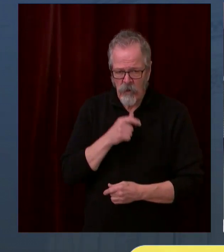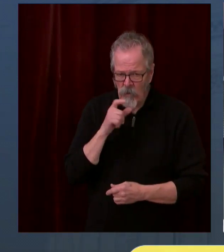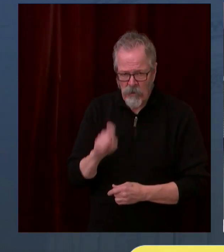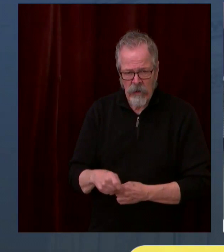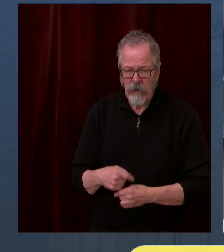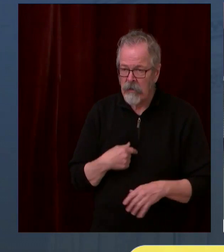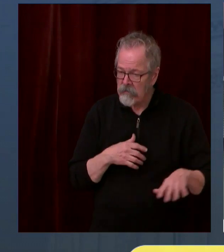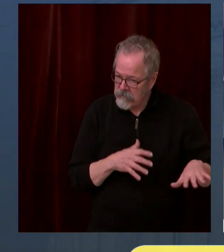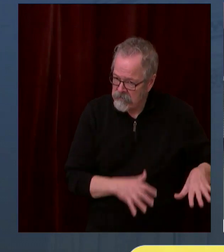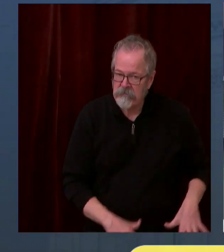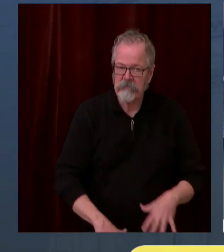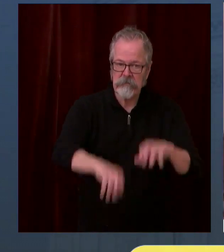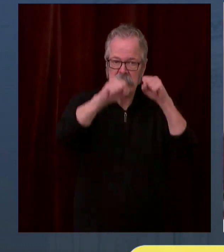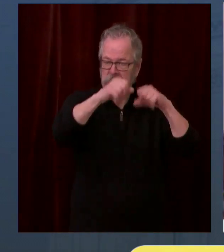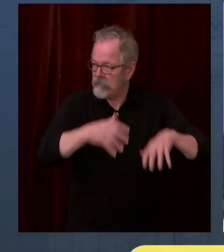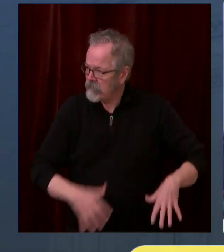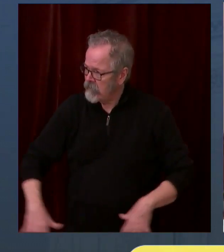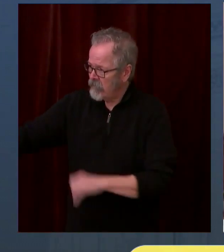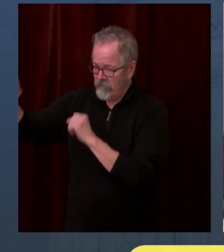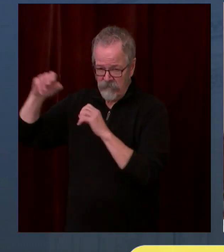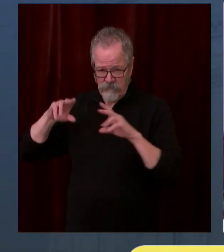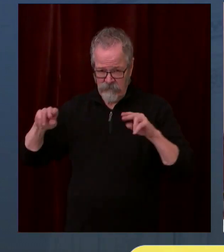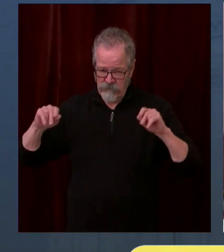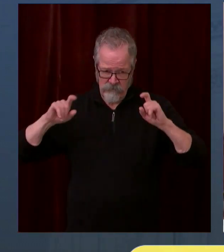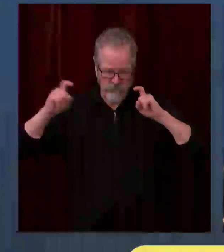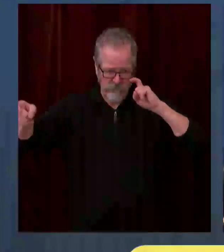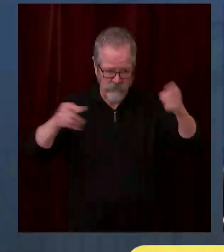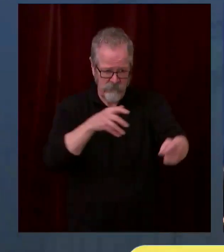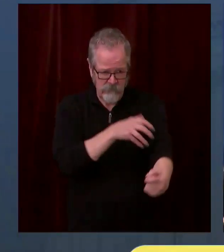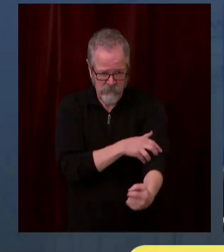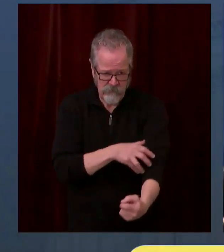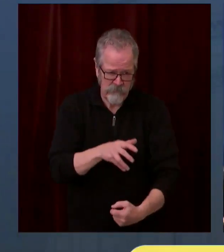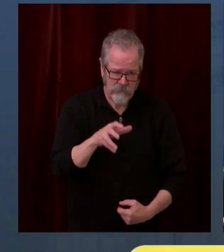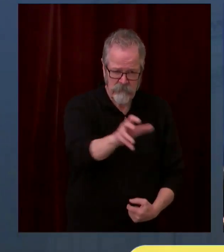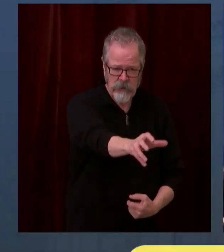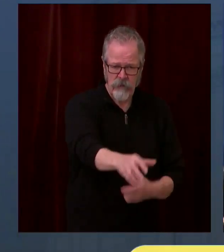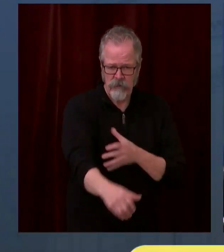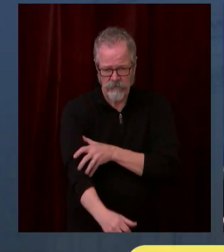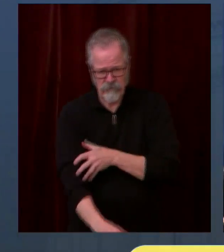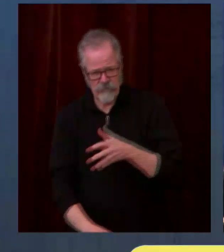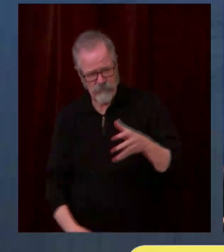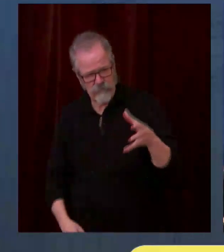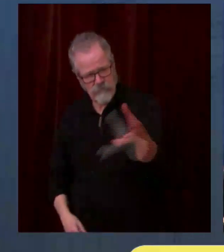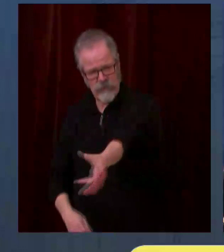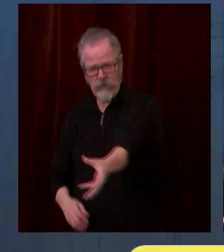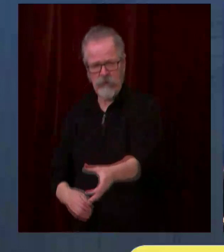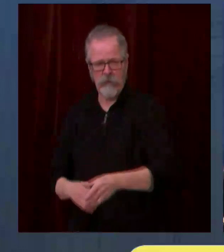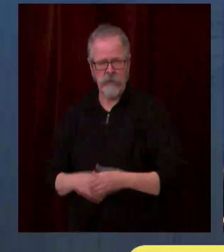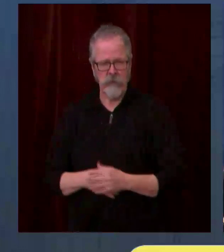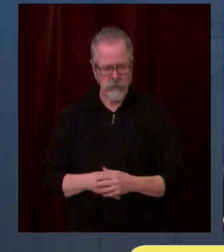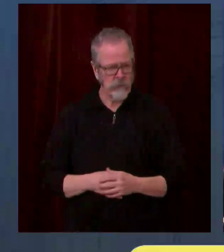Kevin, would you like to add any? Kevin had to jump off. Okay. Do you like to add anything?